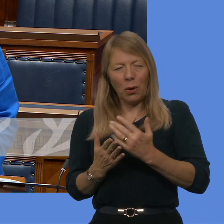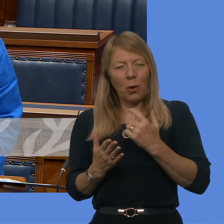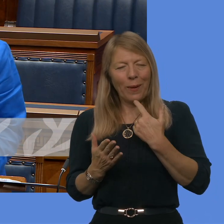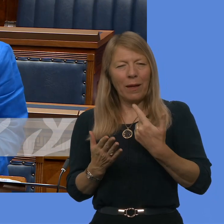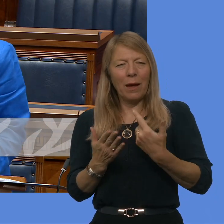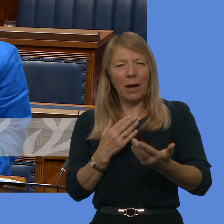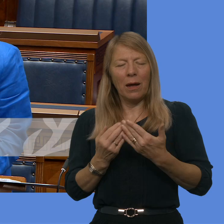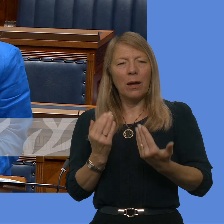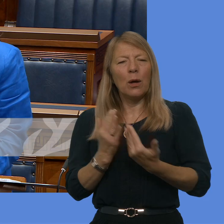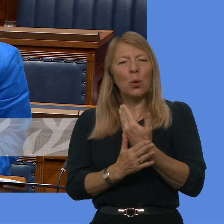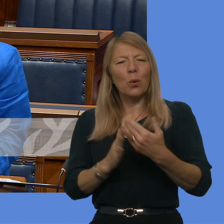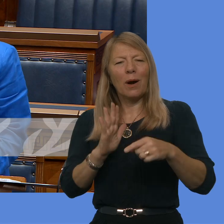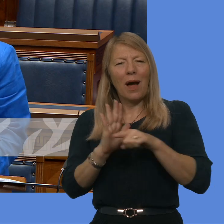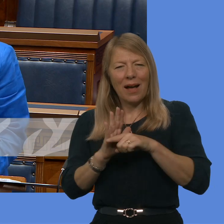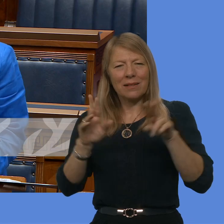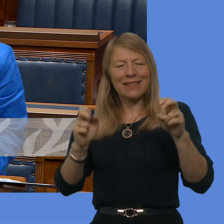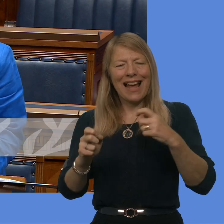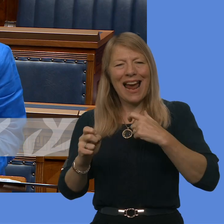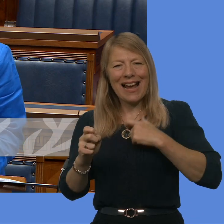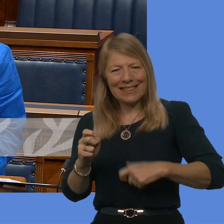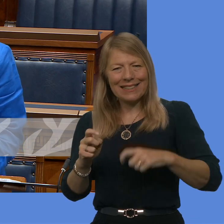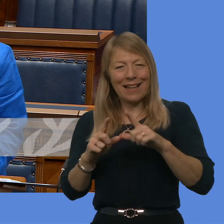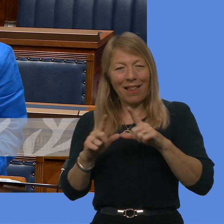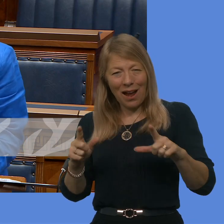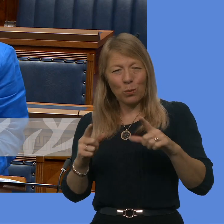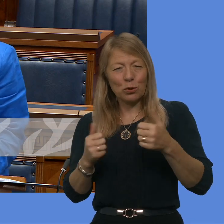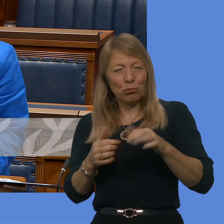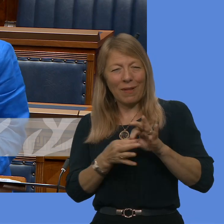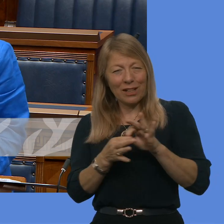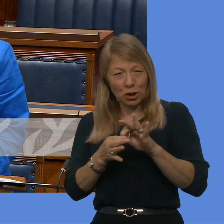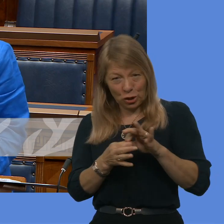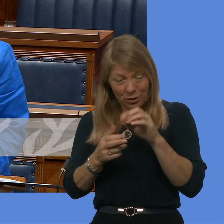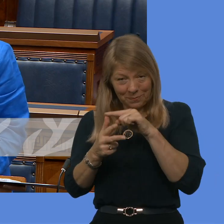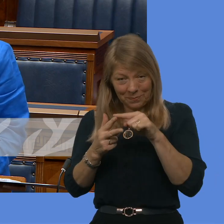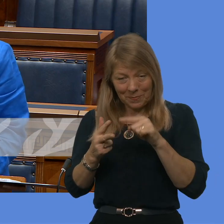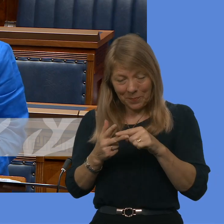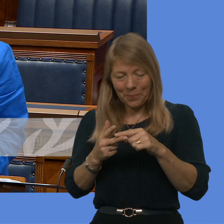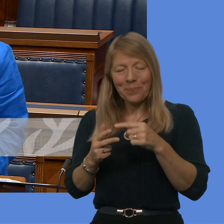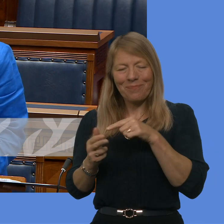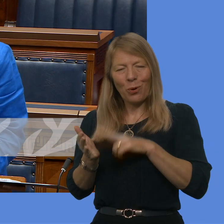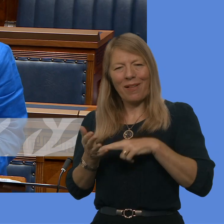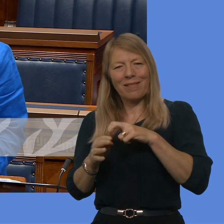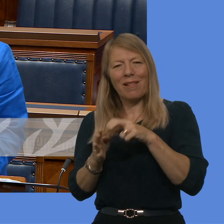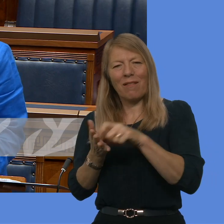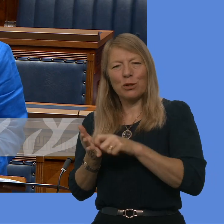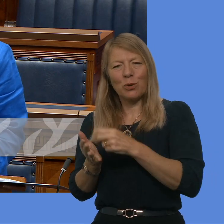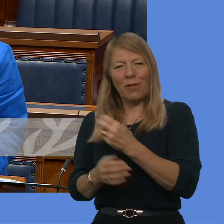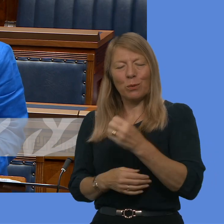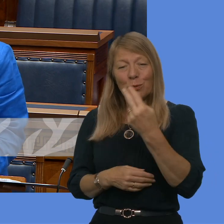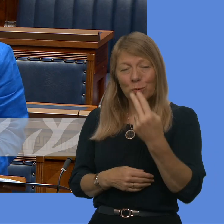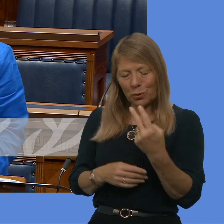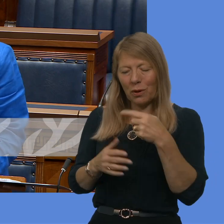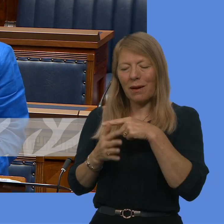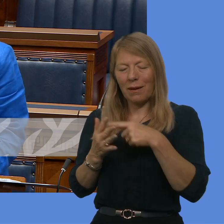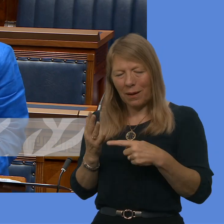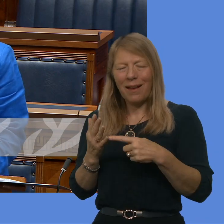Northern Ireland Act 2022, including the establishment of the Office of Identity and Cultural Expression, the Irish Language Commissioner, and the Commissioner for the